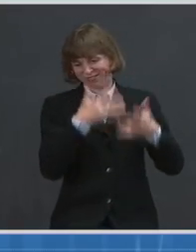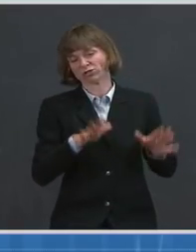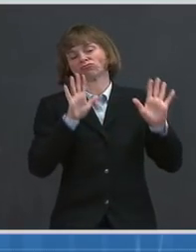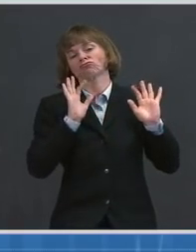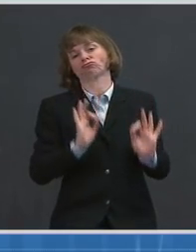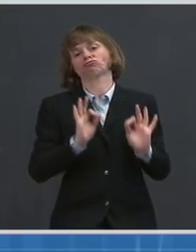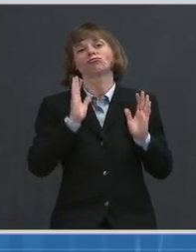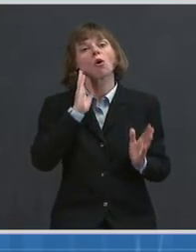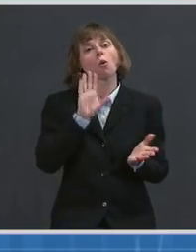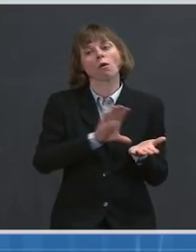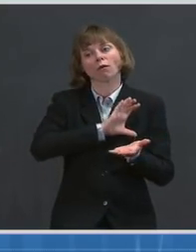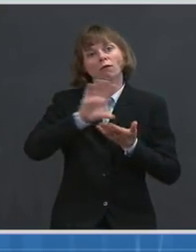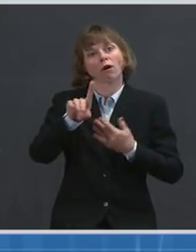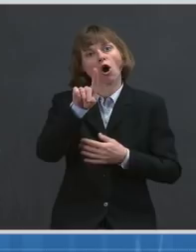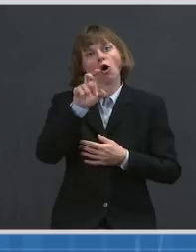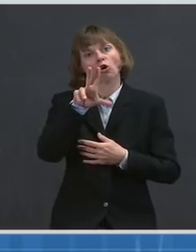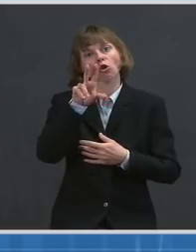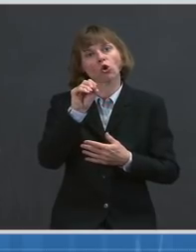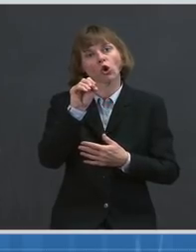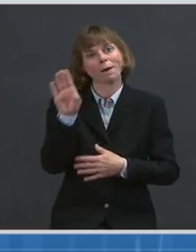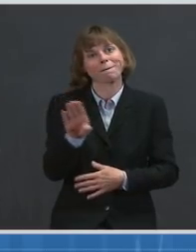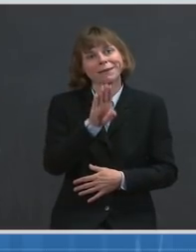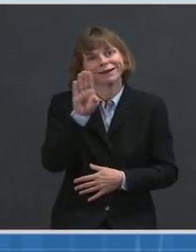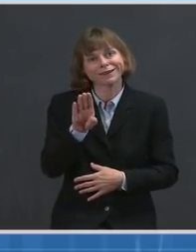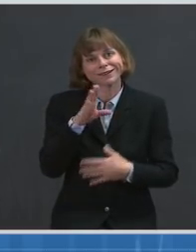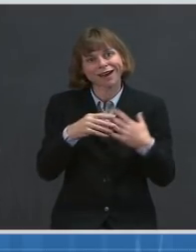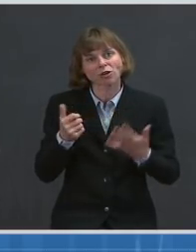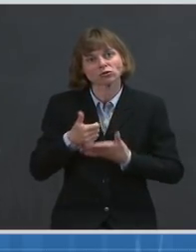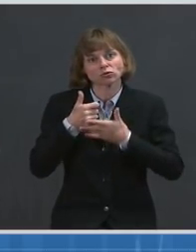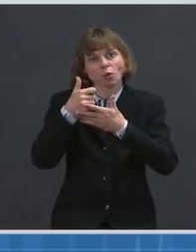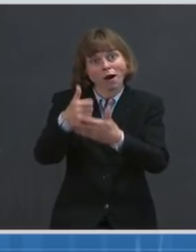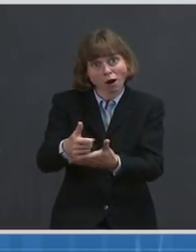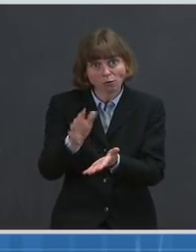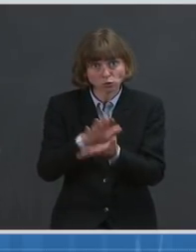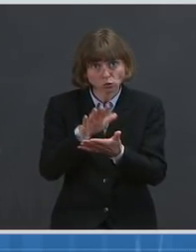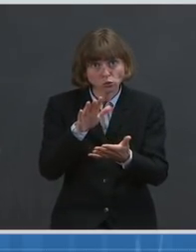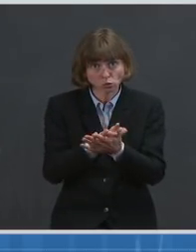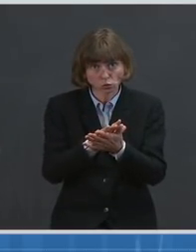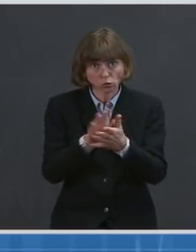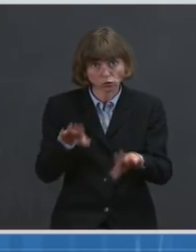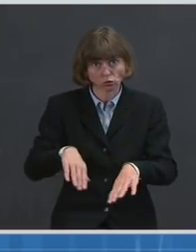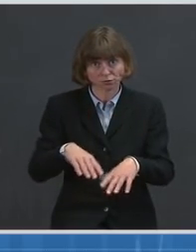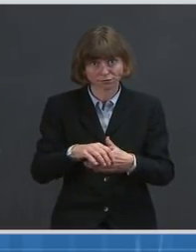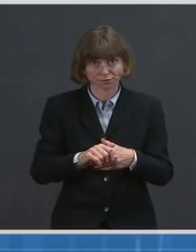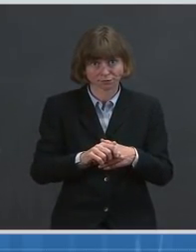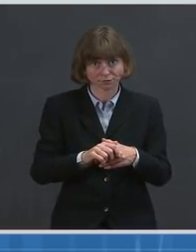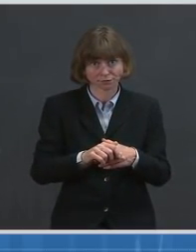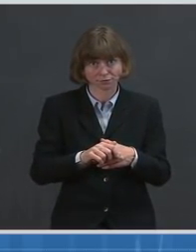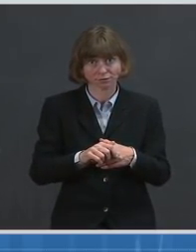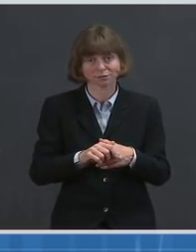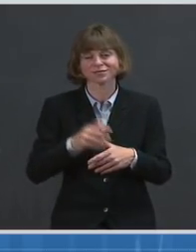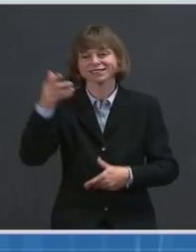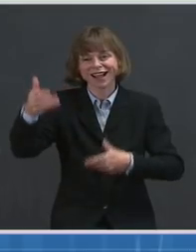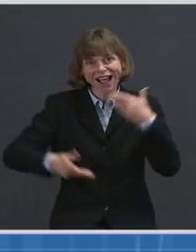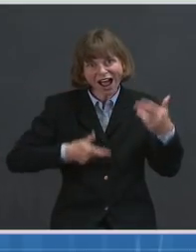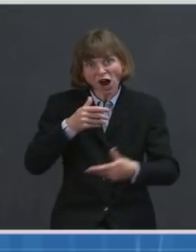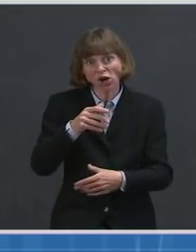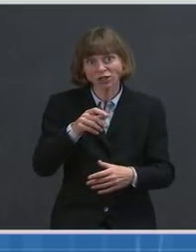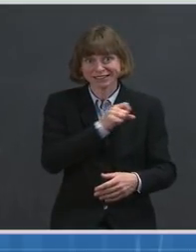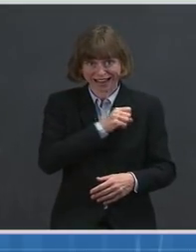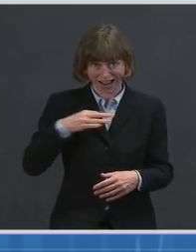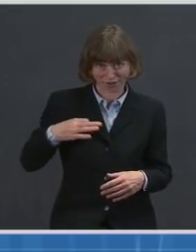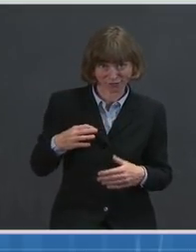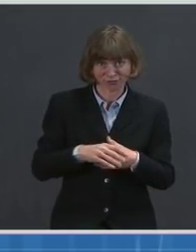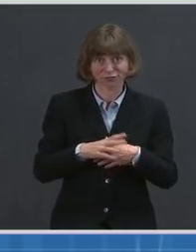schools pay for critical supplies to implement CDC's mitigation strategies, hire more staff, and